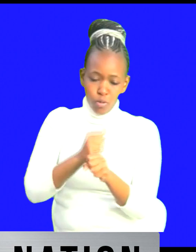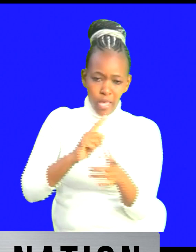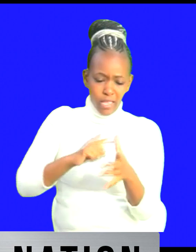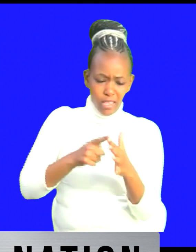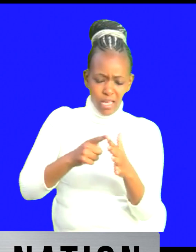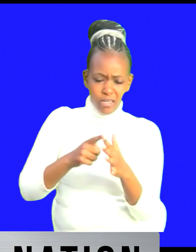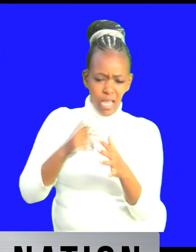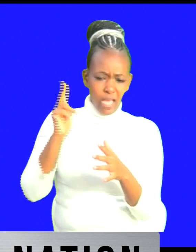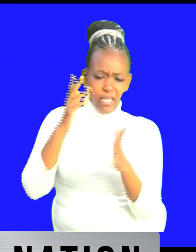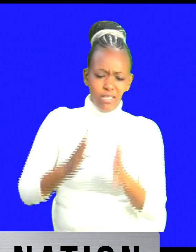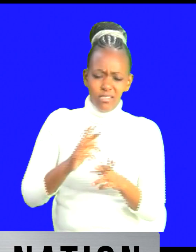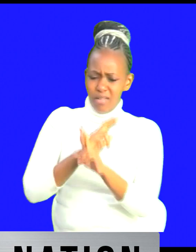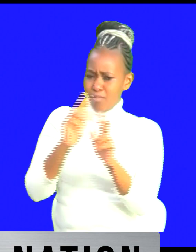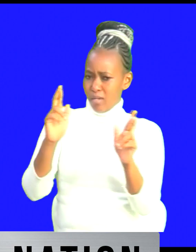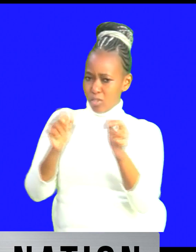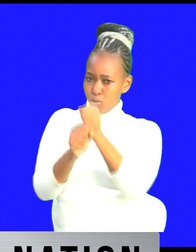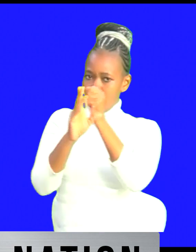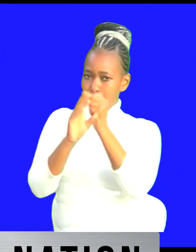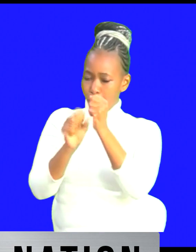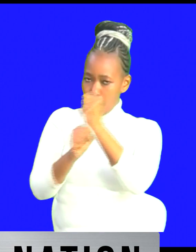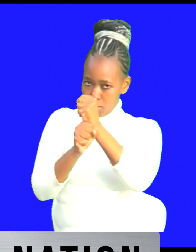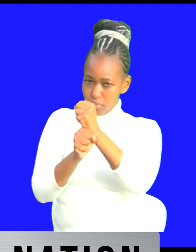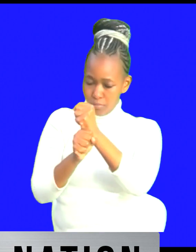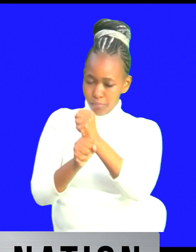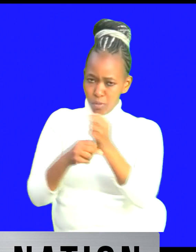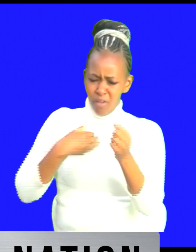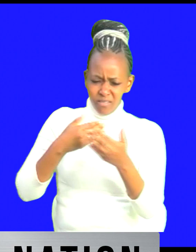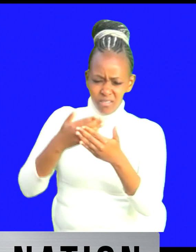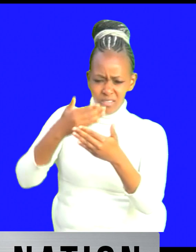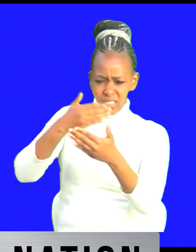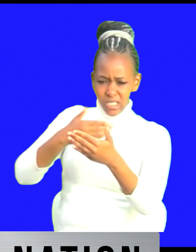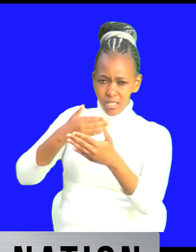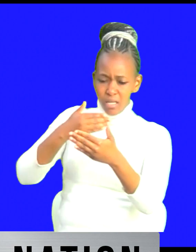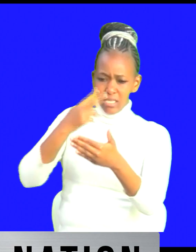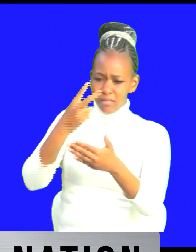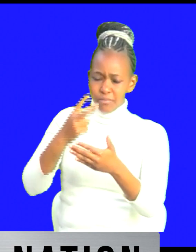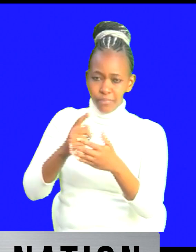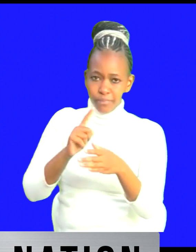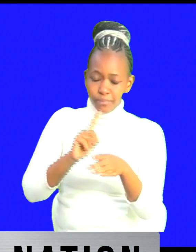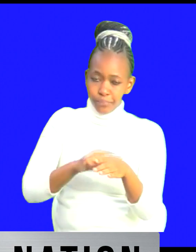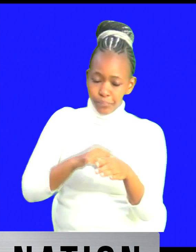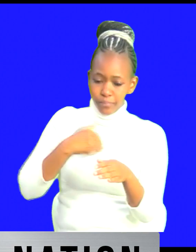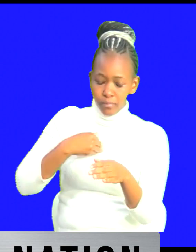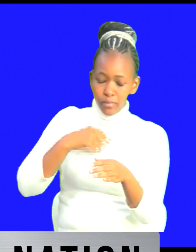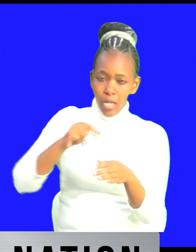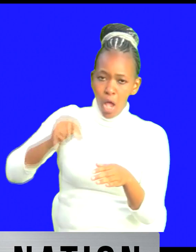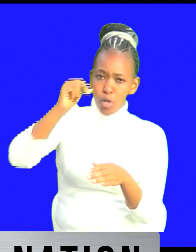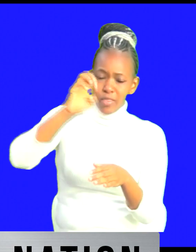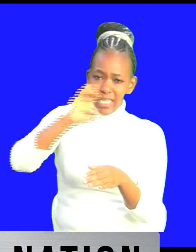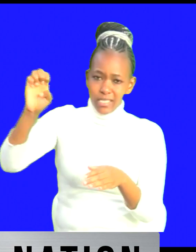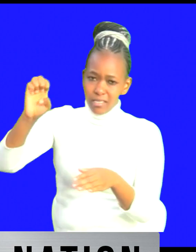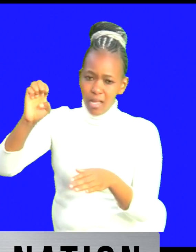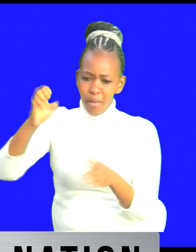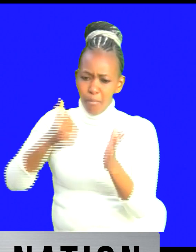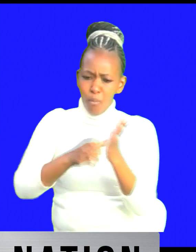this uh numerous times before uh when we had problems with the questions of chakula uko northeastern kenyans came